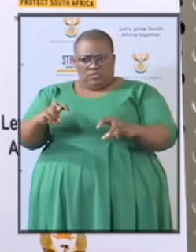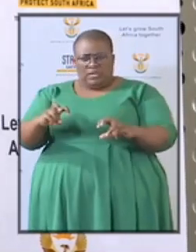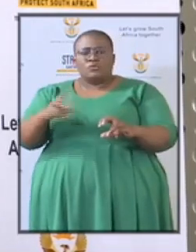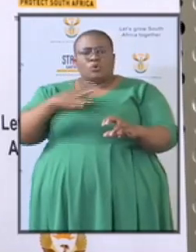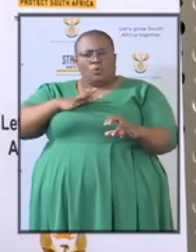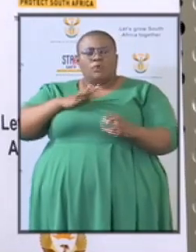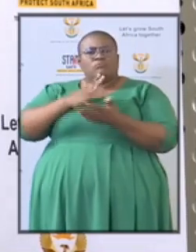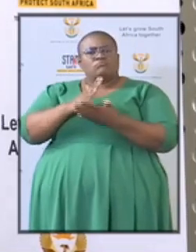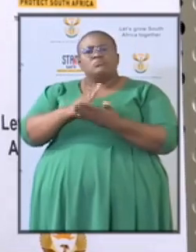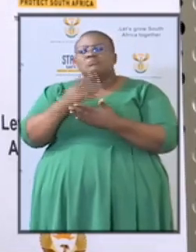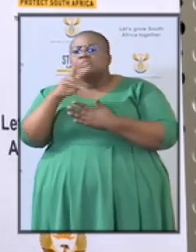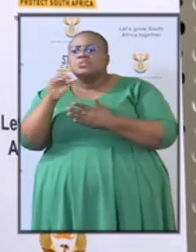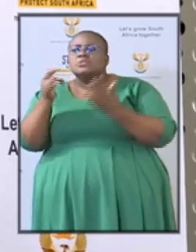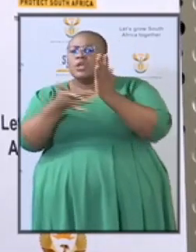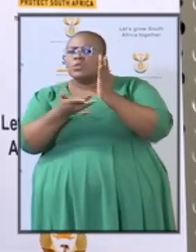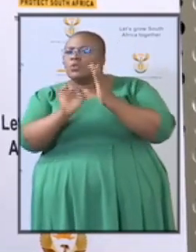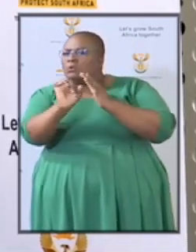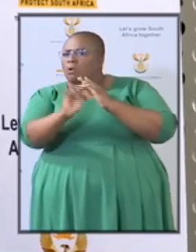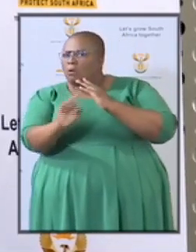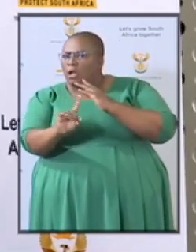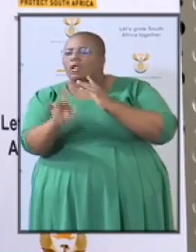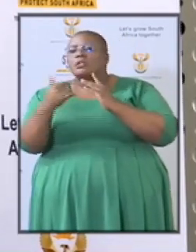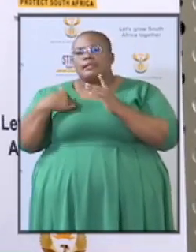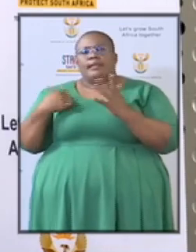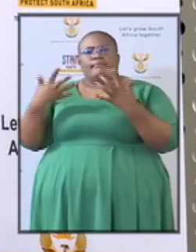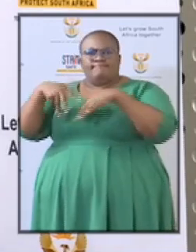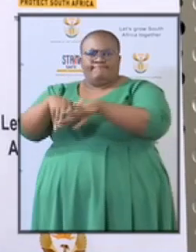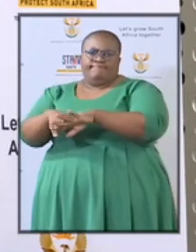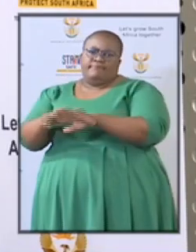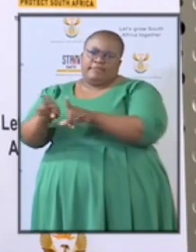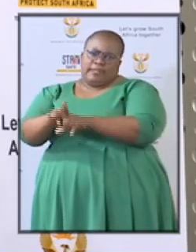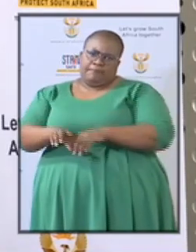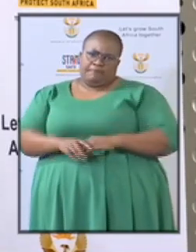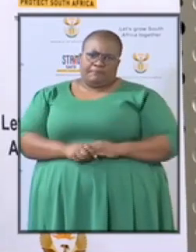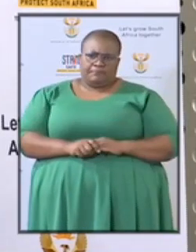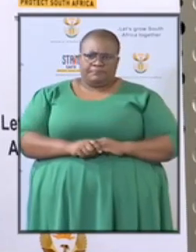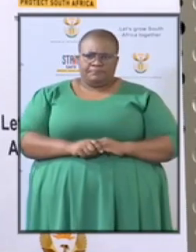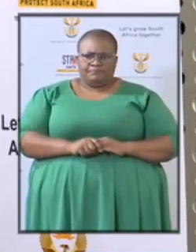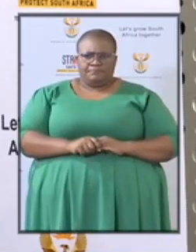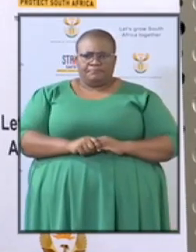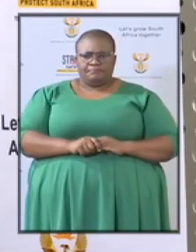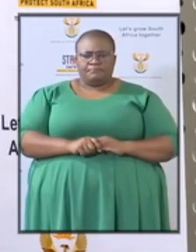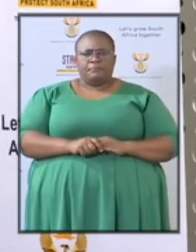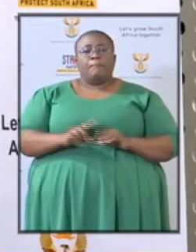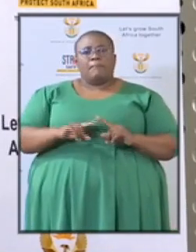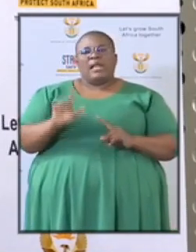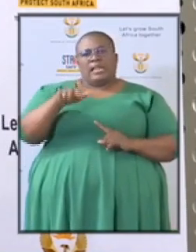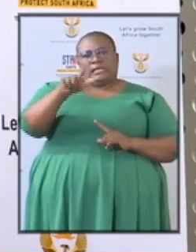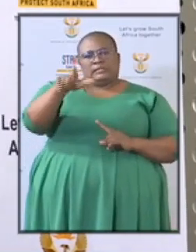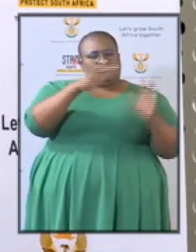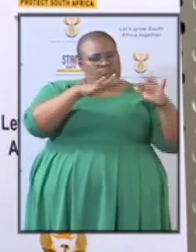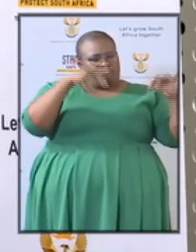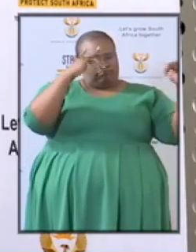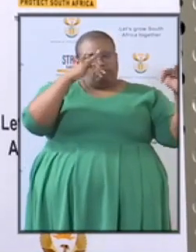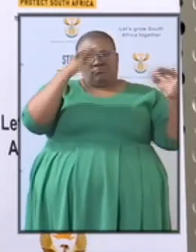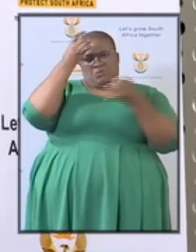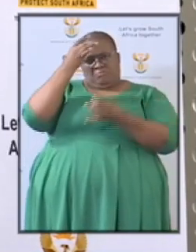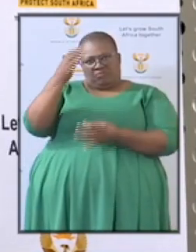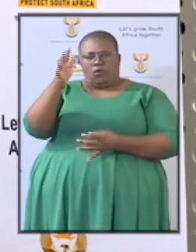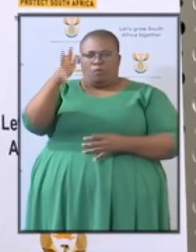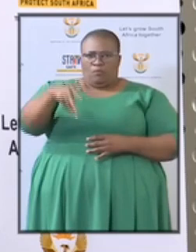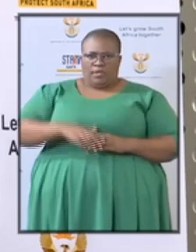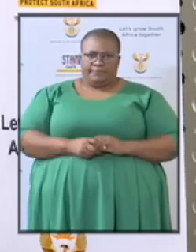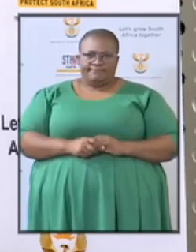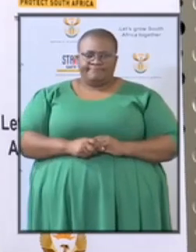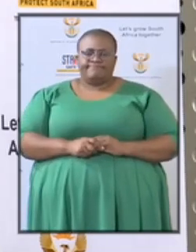we'll be able to to give a clear answer to that as a cabinet on the on the conflict of interest whether there is a